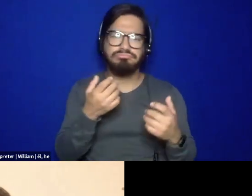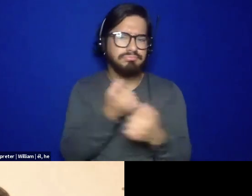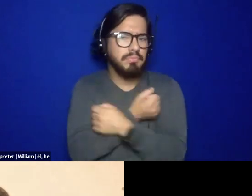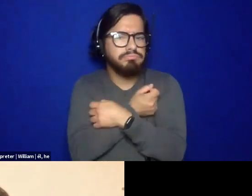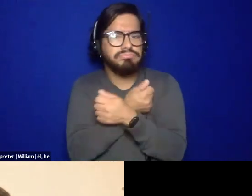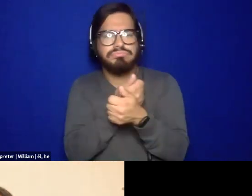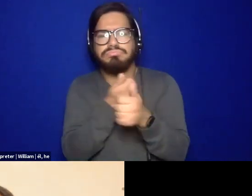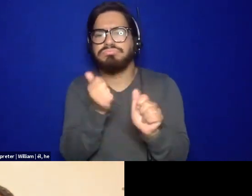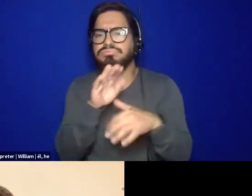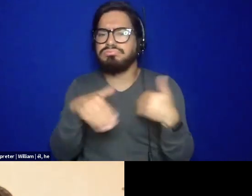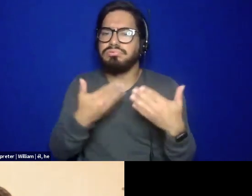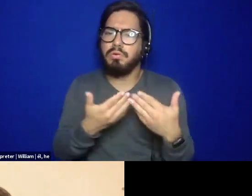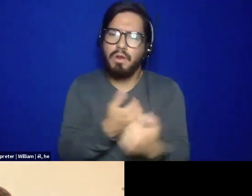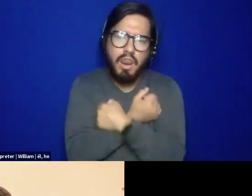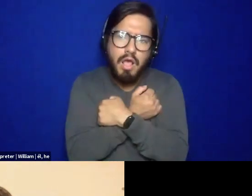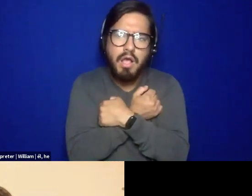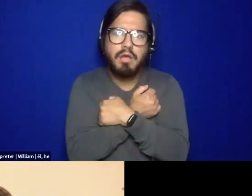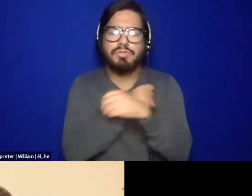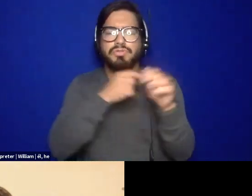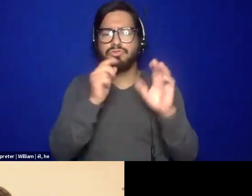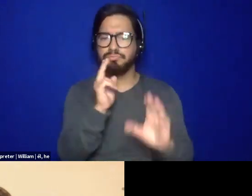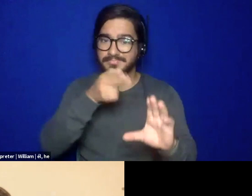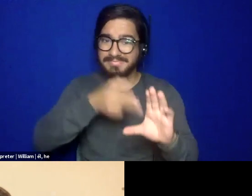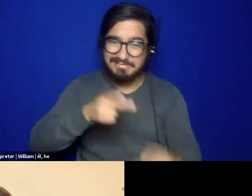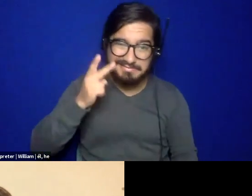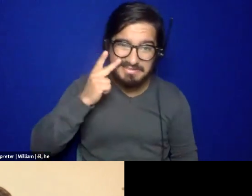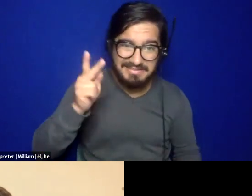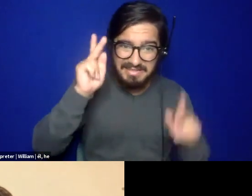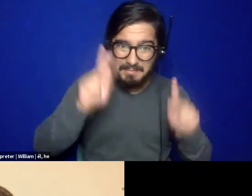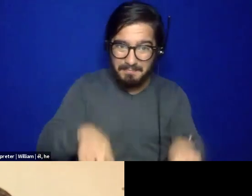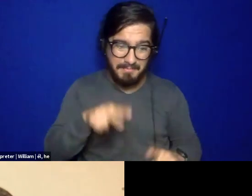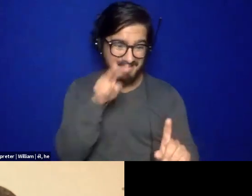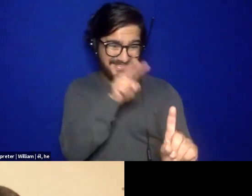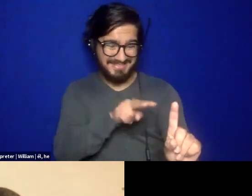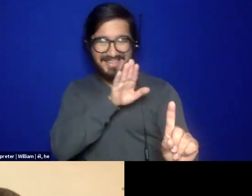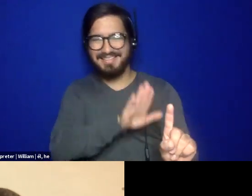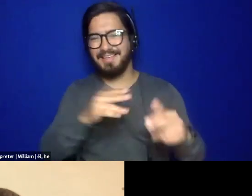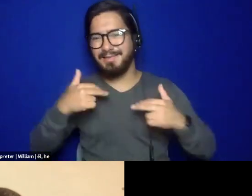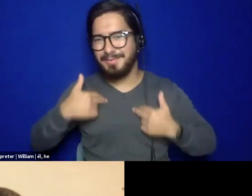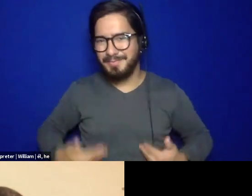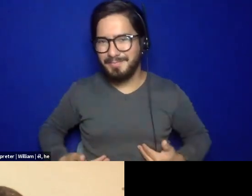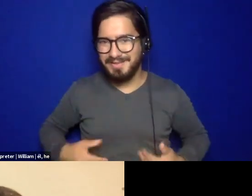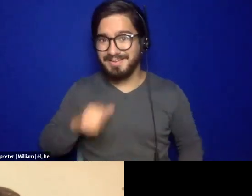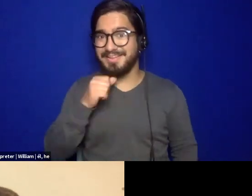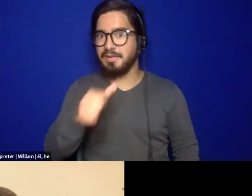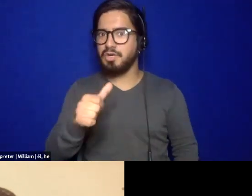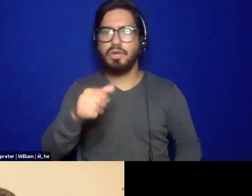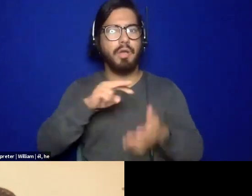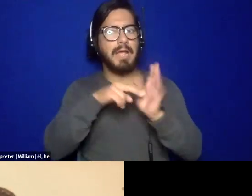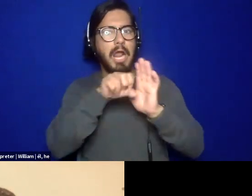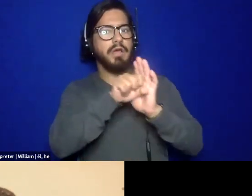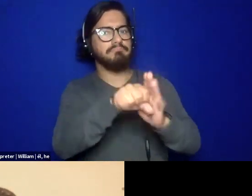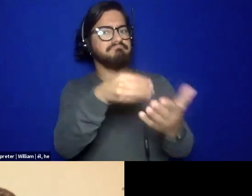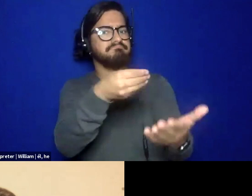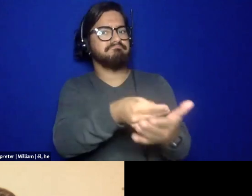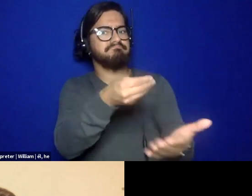just being able to show up and seeing people in their humanity, seeing them not as a dollar sign, not, you know,